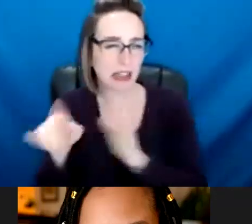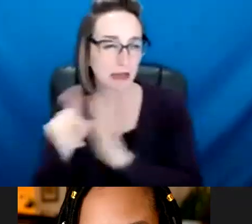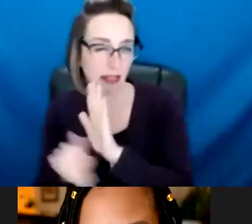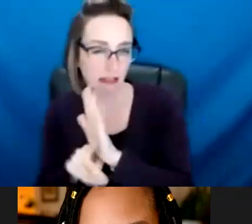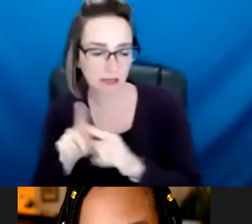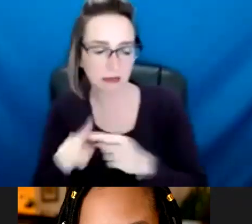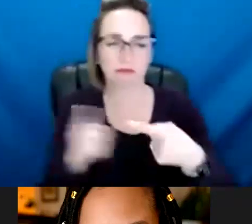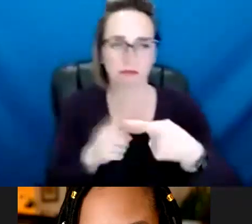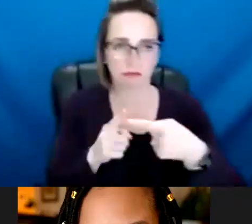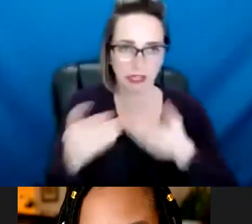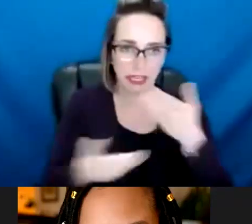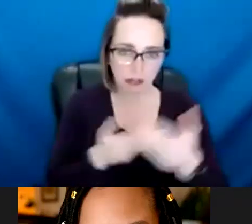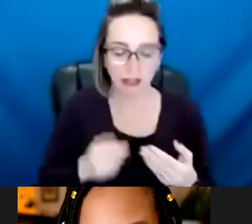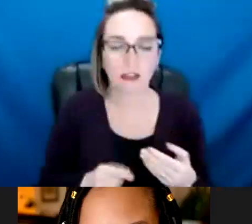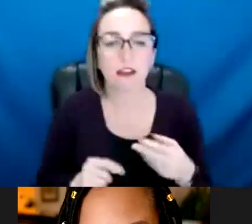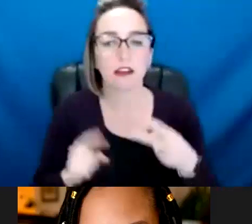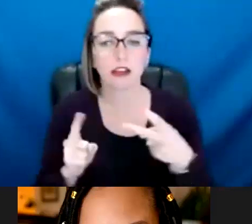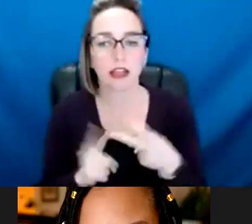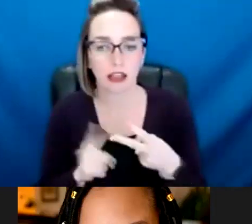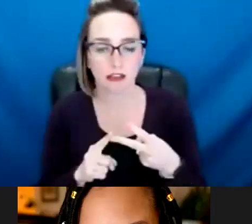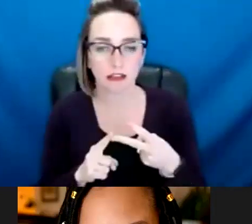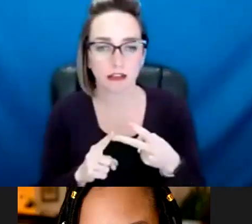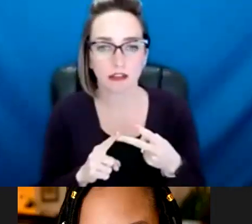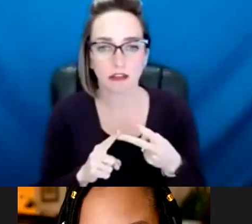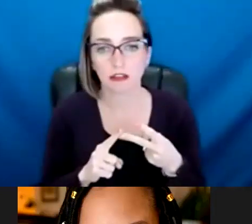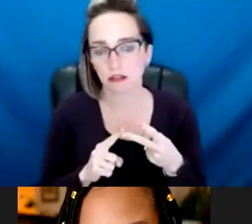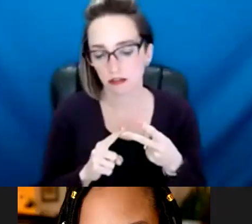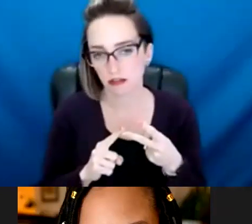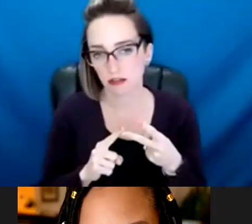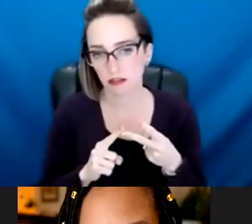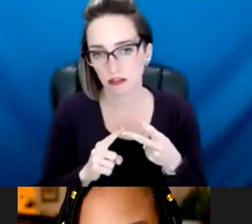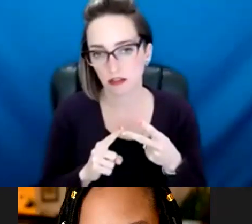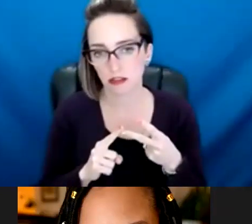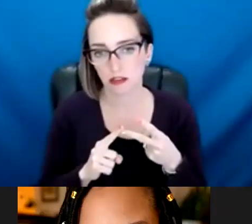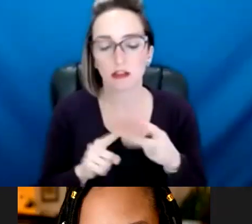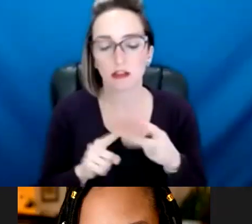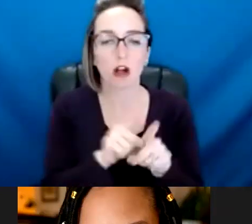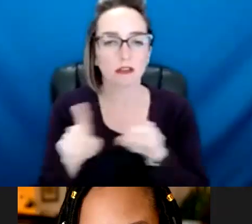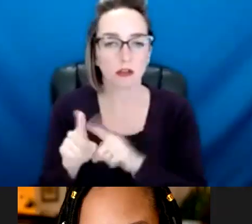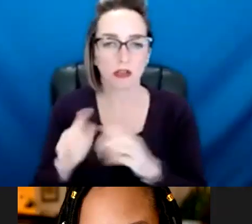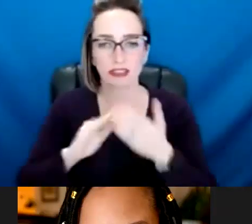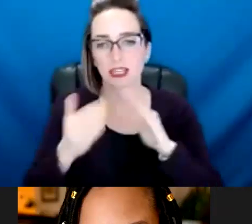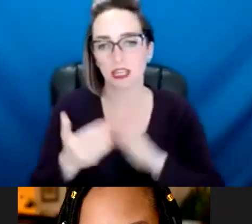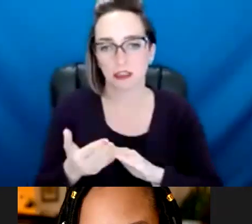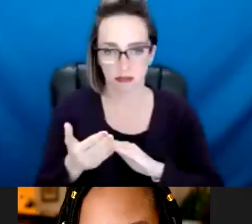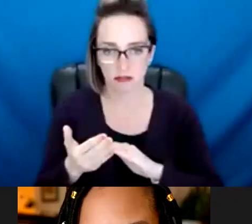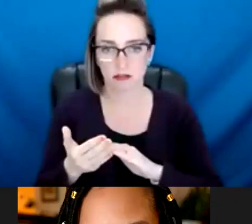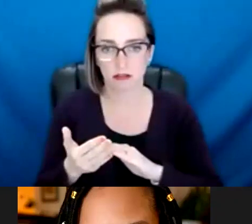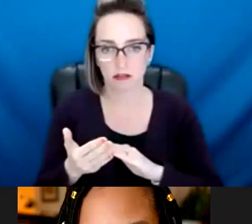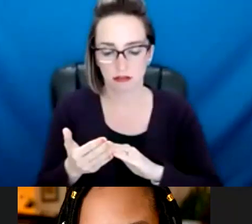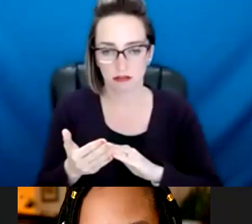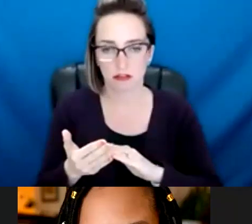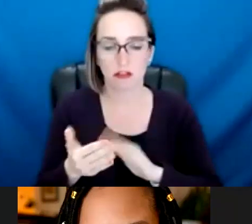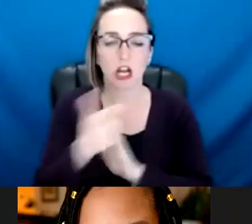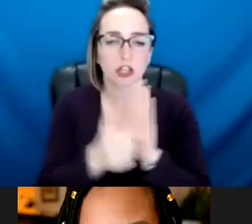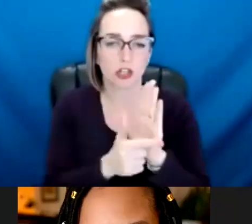is the idea or thought of assisting or having the city attorney's office assist with internal affairs investigations.